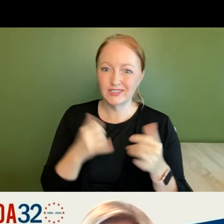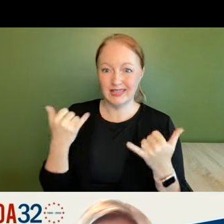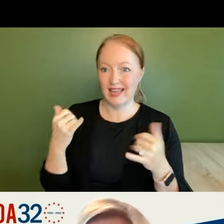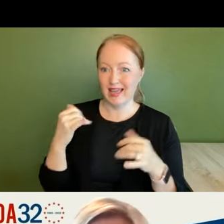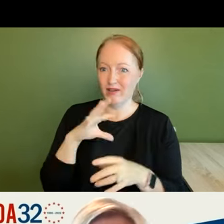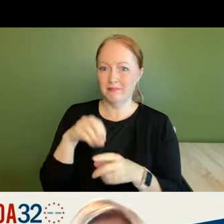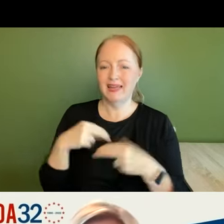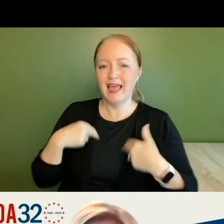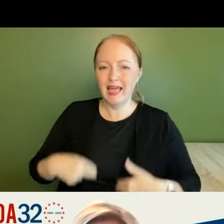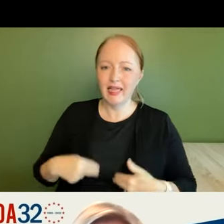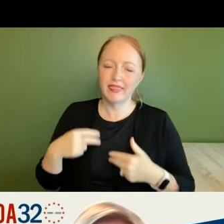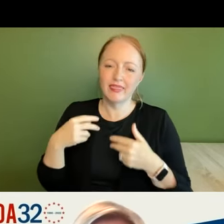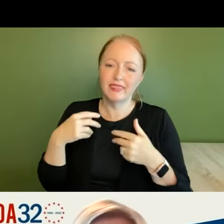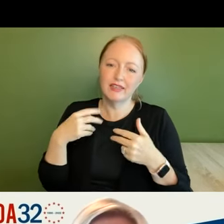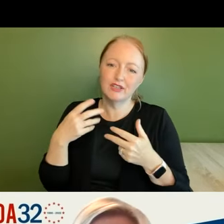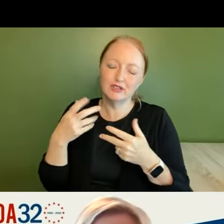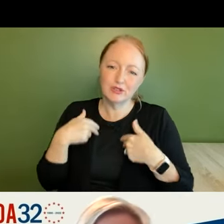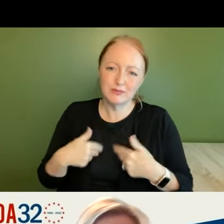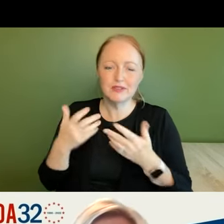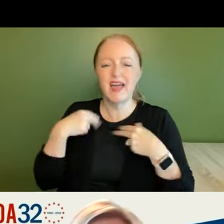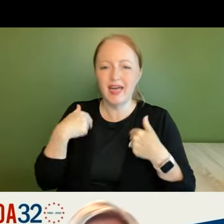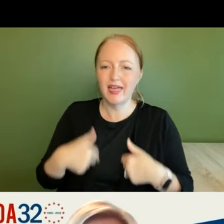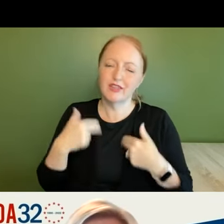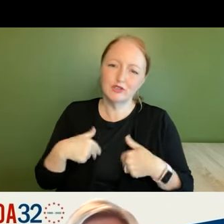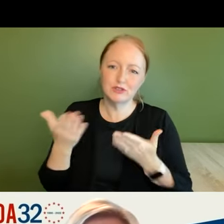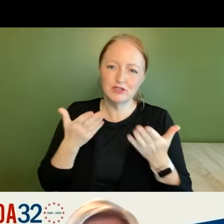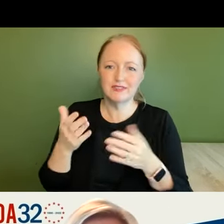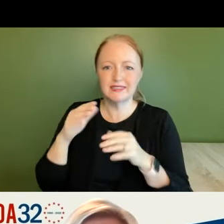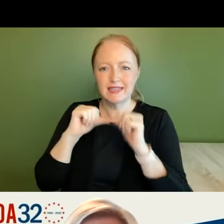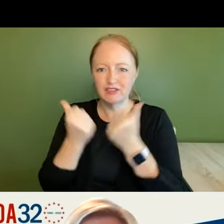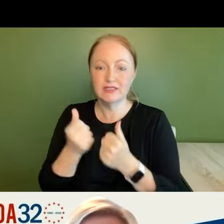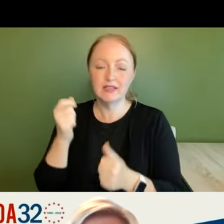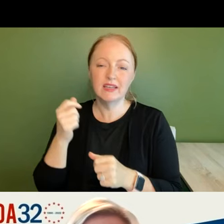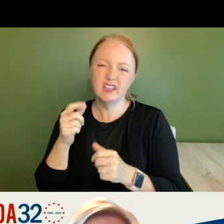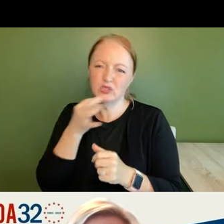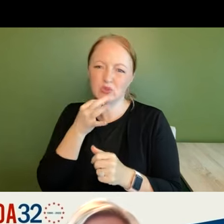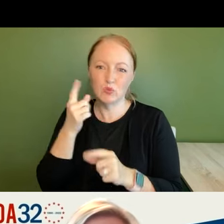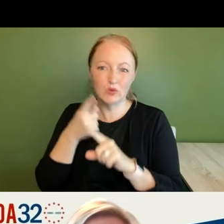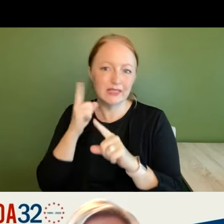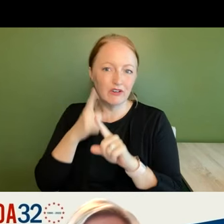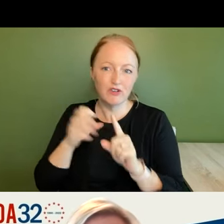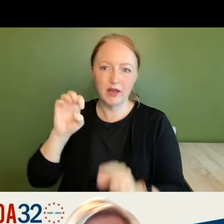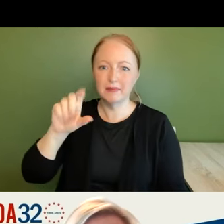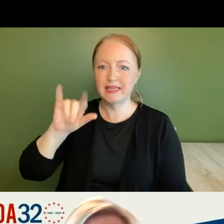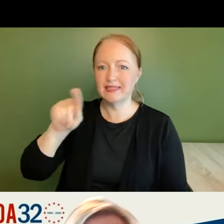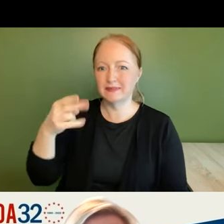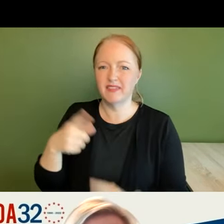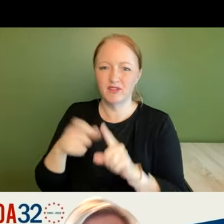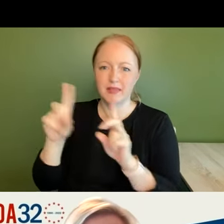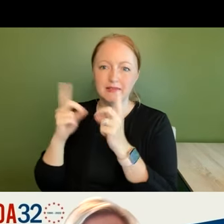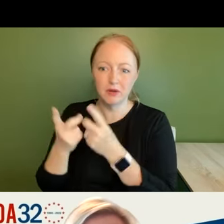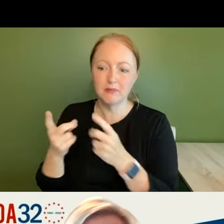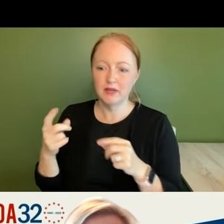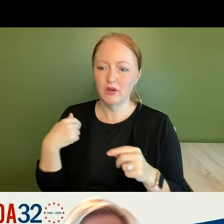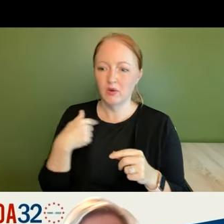in the health and human services agency and we'll hear from elizabeth um shortly but um i think we we